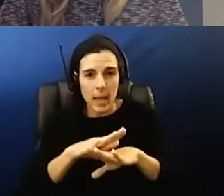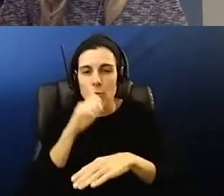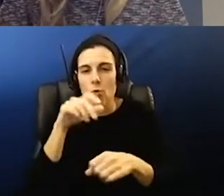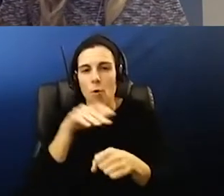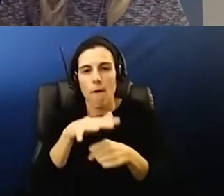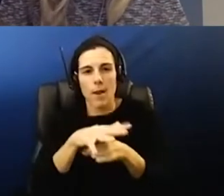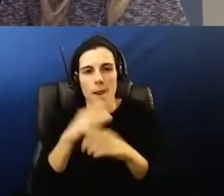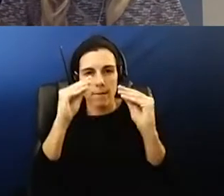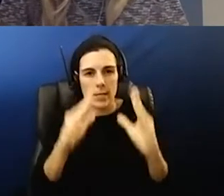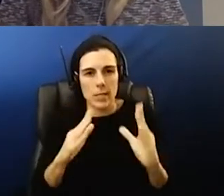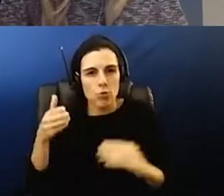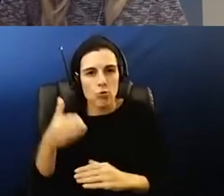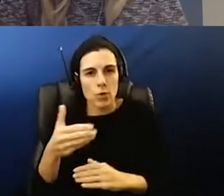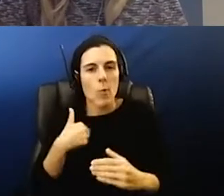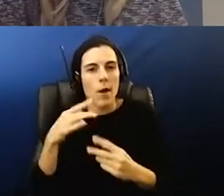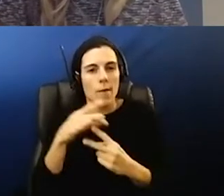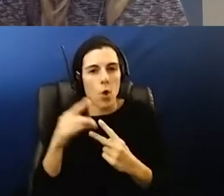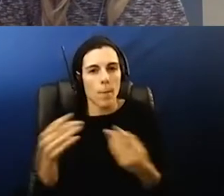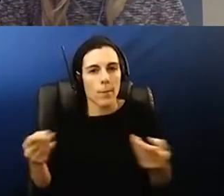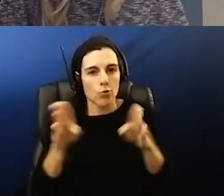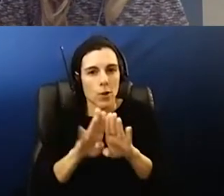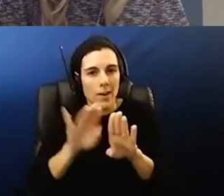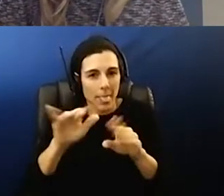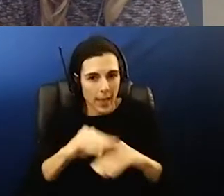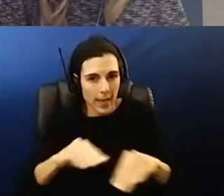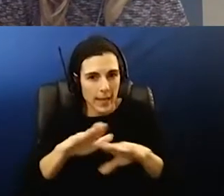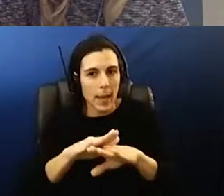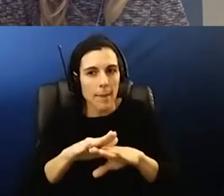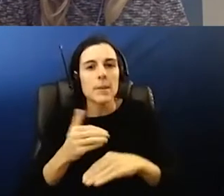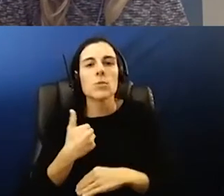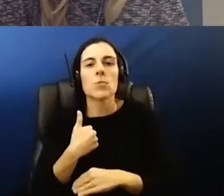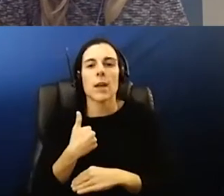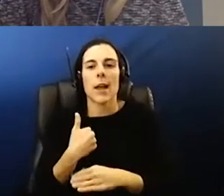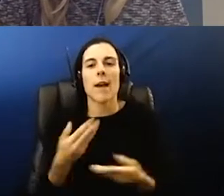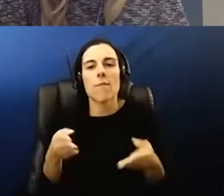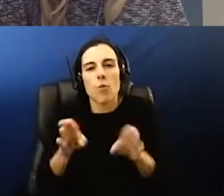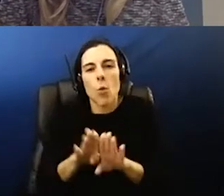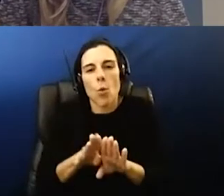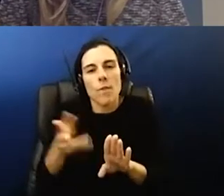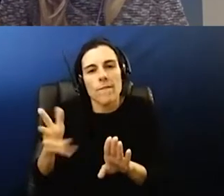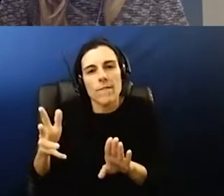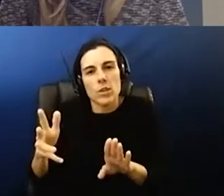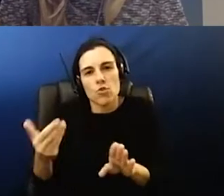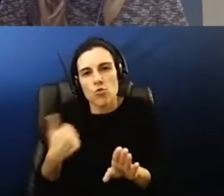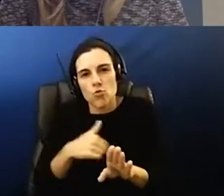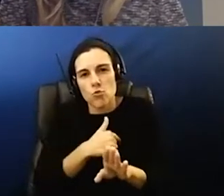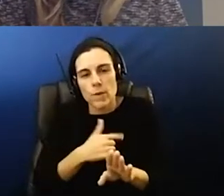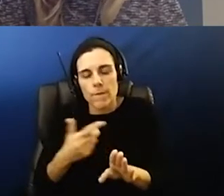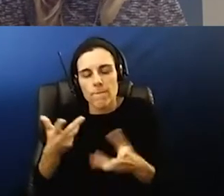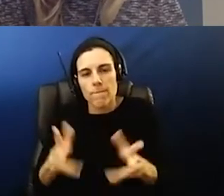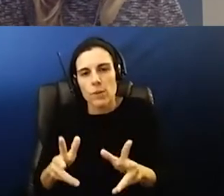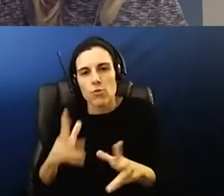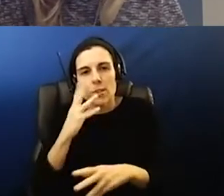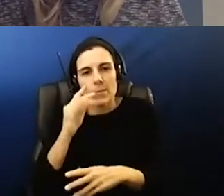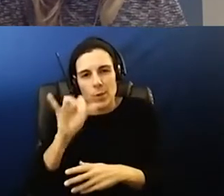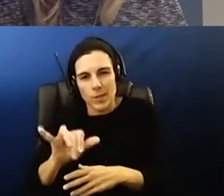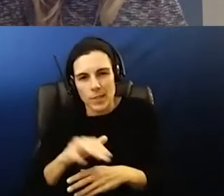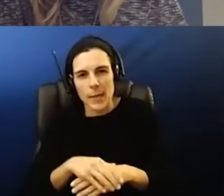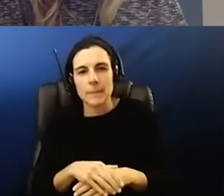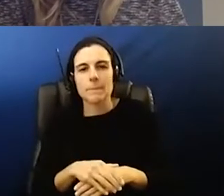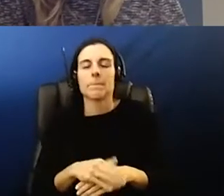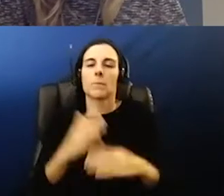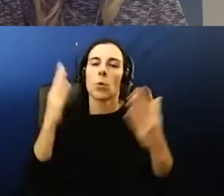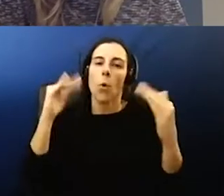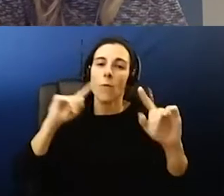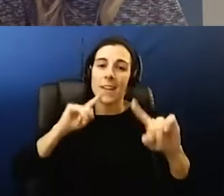there we do have the option then to shut that campus down and we have uh closed campuses based on that so i hope that answers that